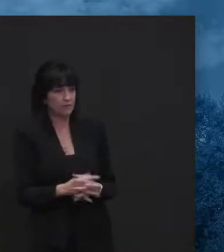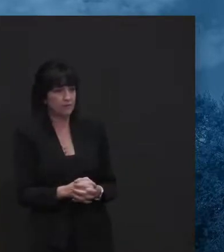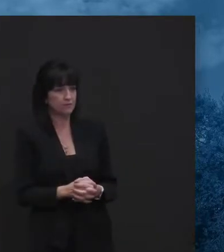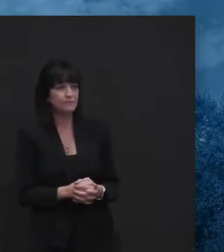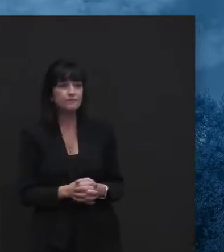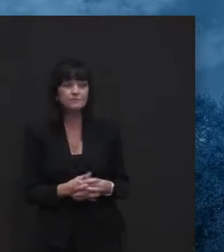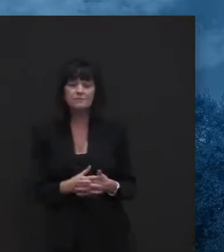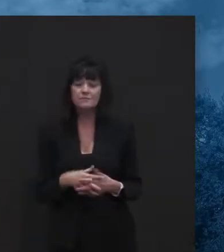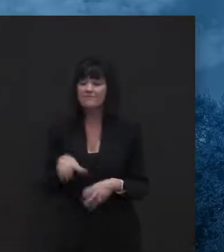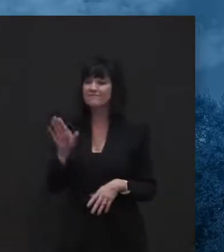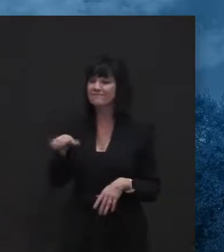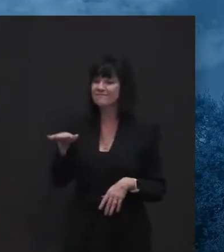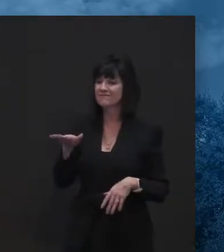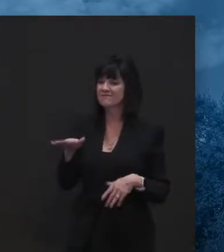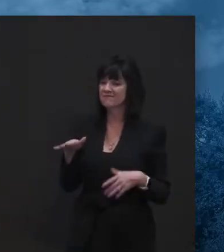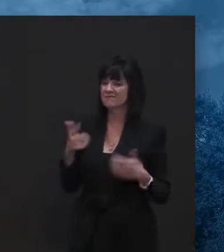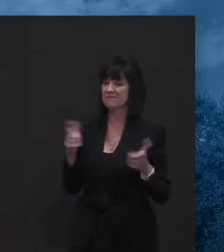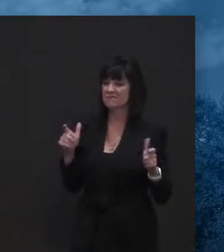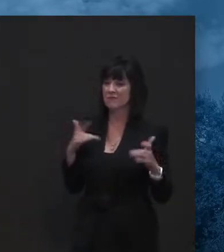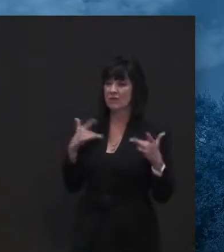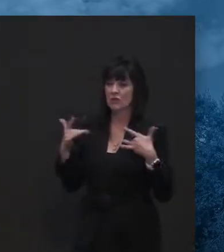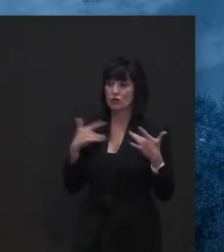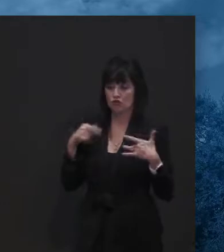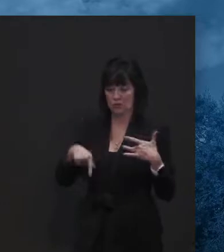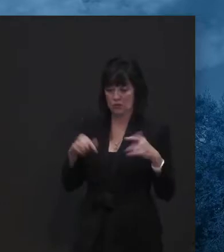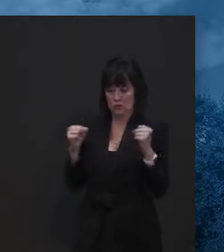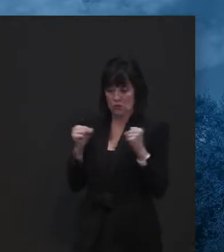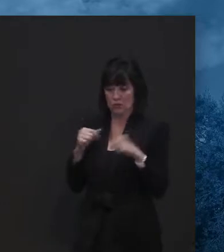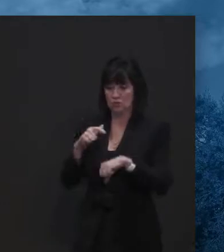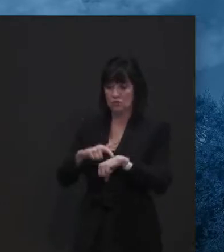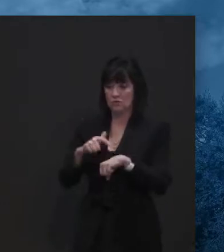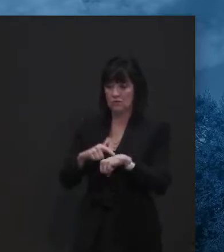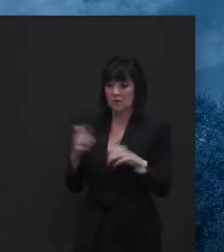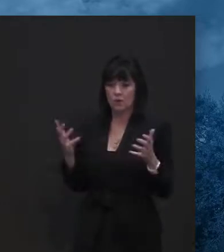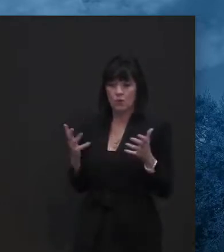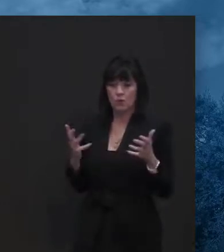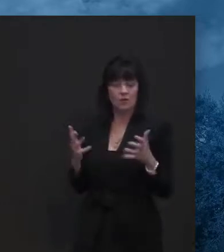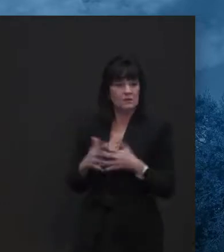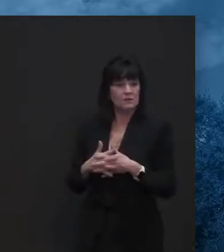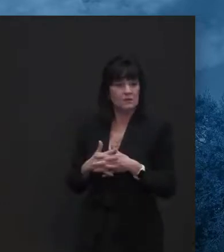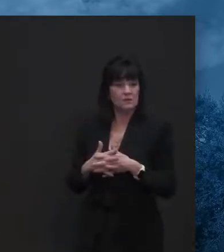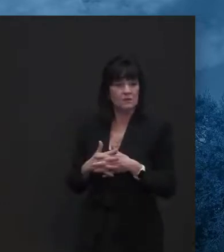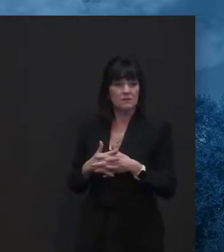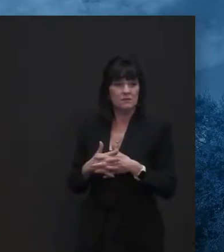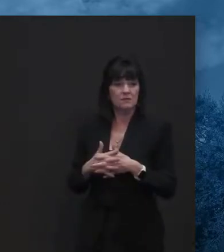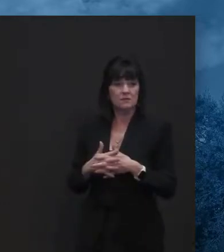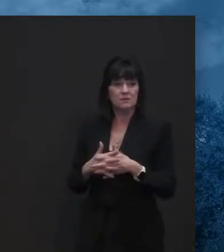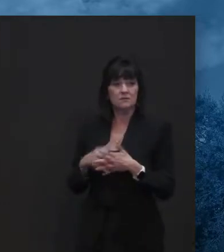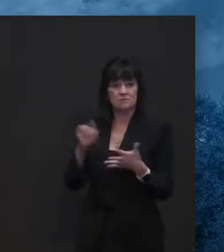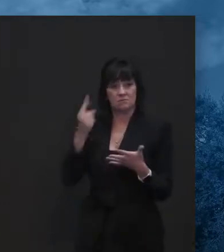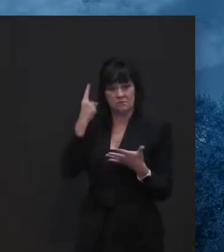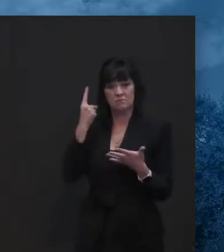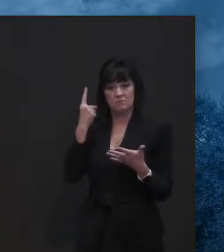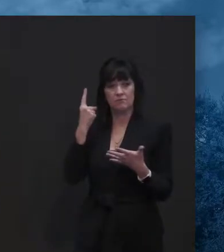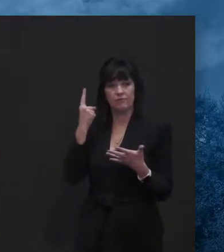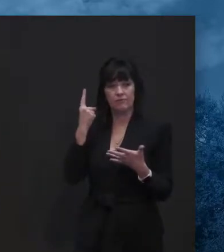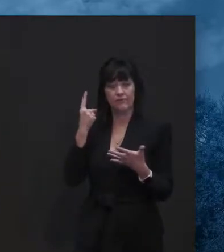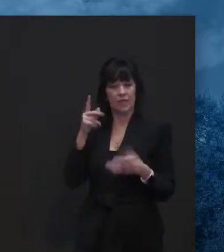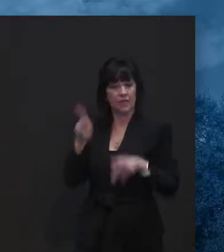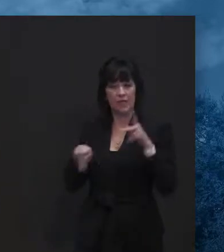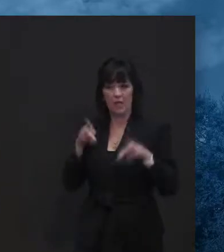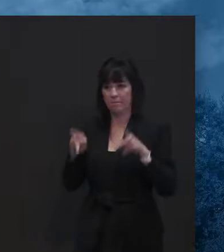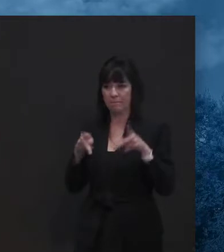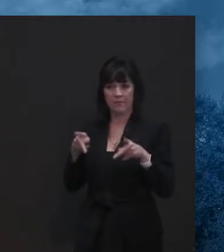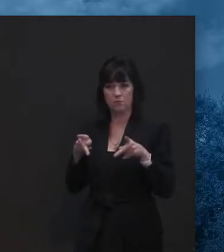this winter is, um, you know, this, this, you know, unfortunate side effect of shutdowns, which is people's mental health.